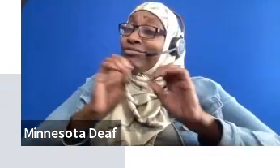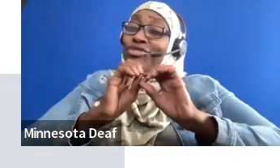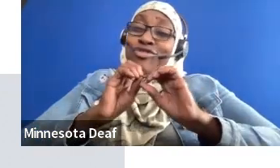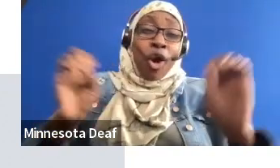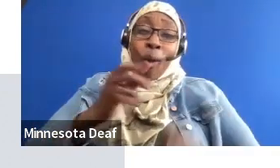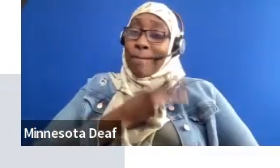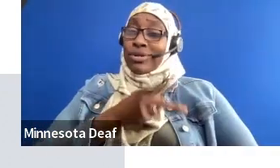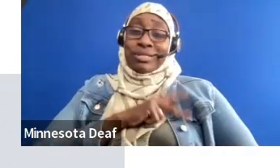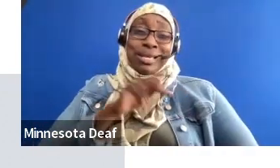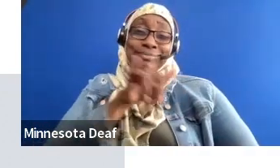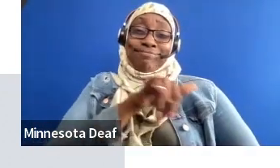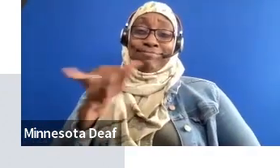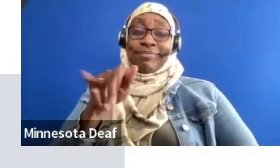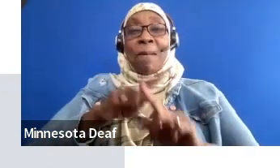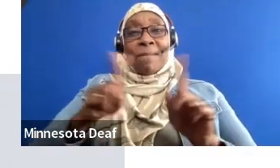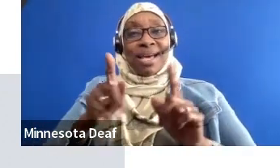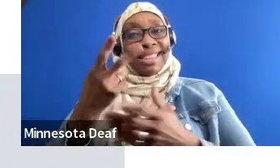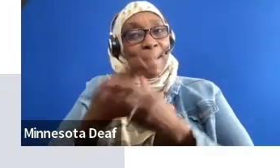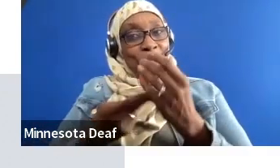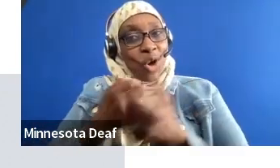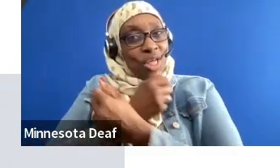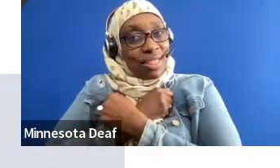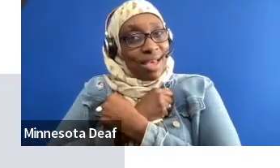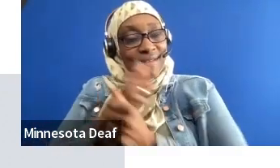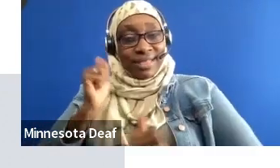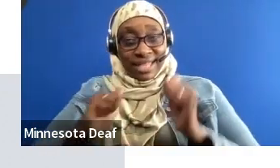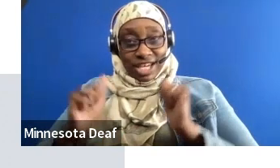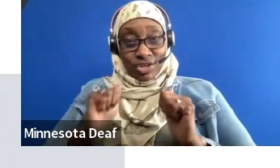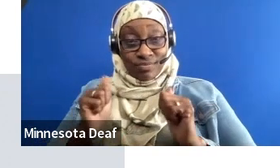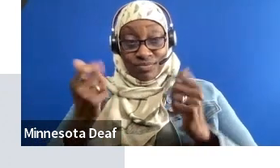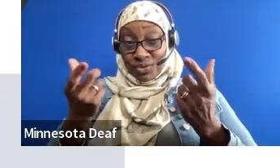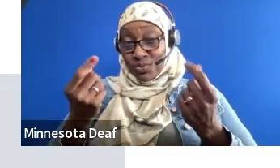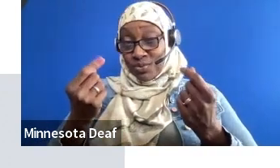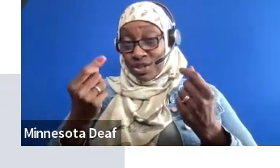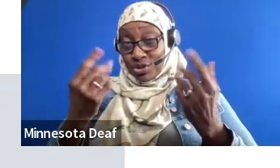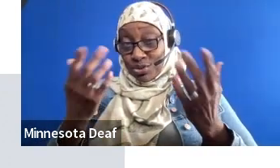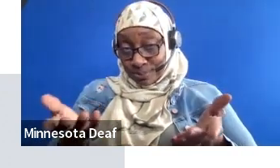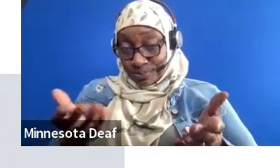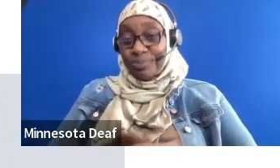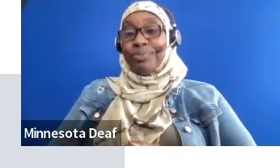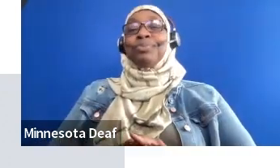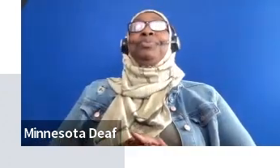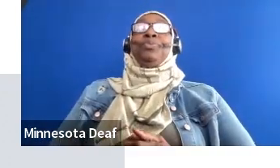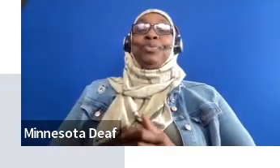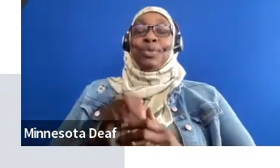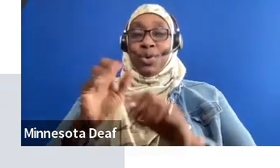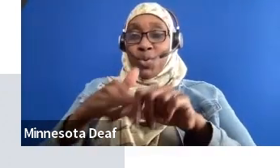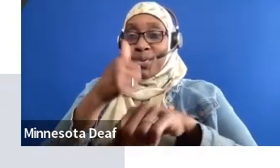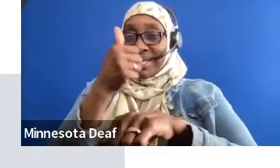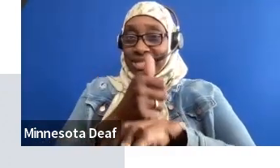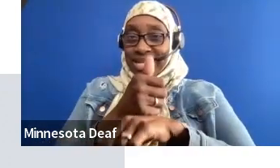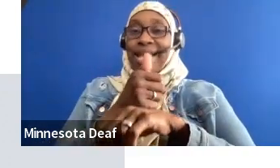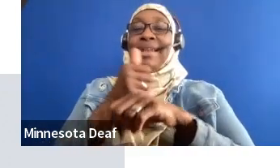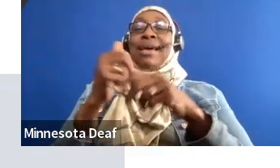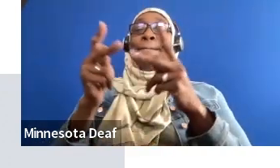after-school workshops during the school year at the Boys and Girls Club at Dorchester. And over the summer, we booked a really cool theatrical space. Last year,